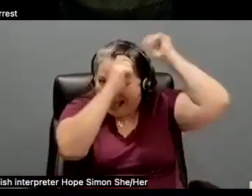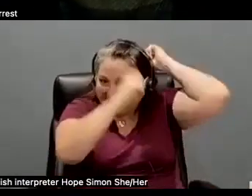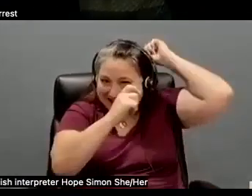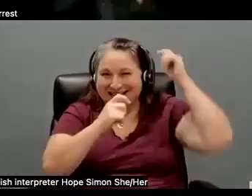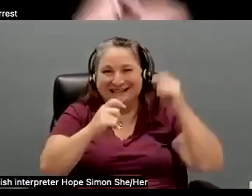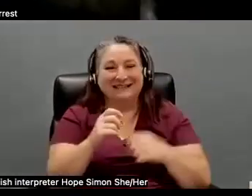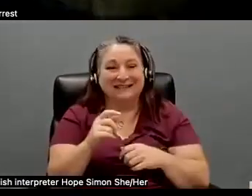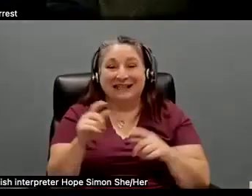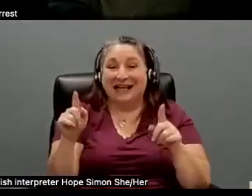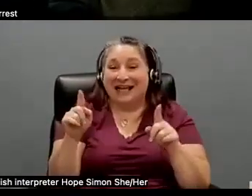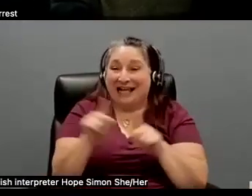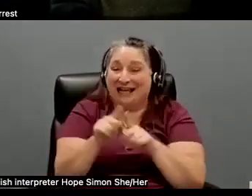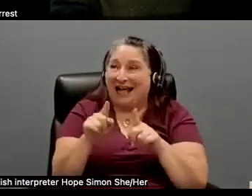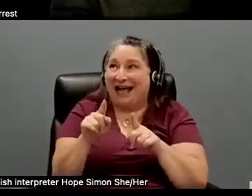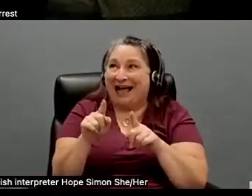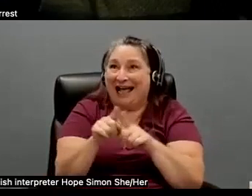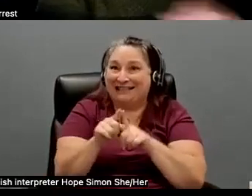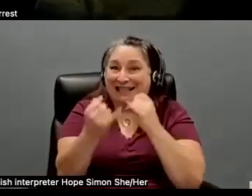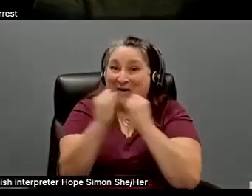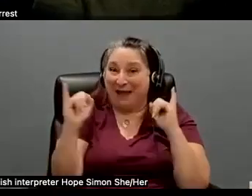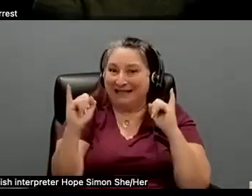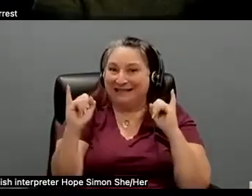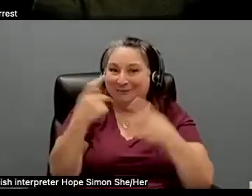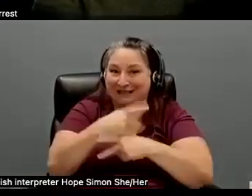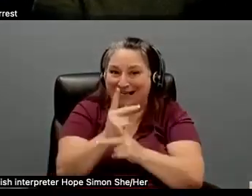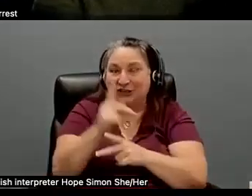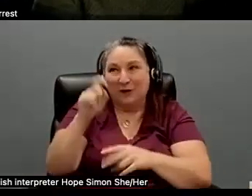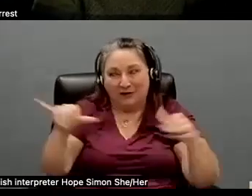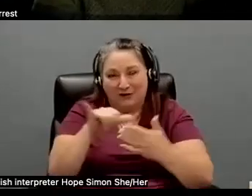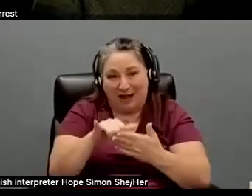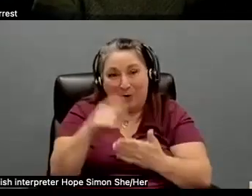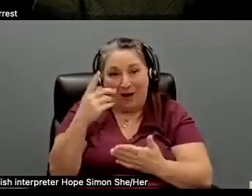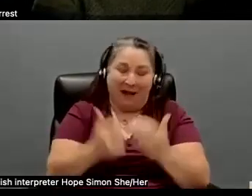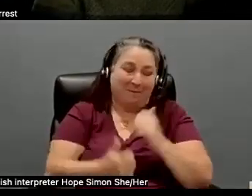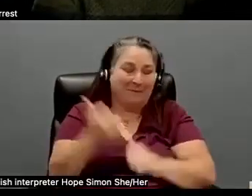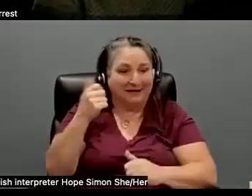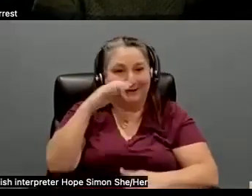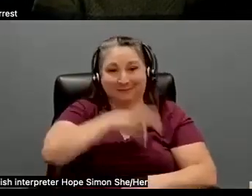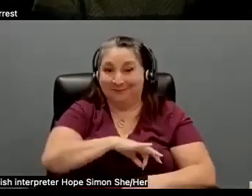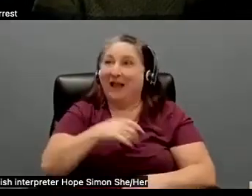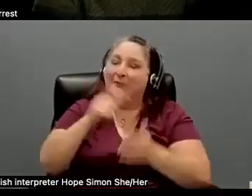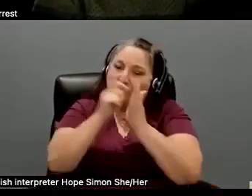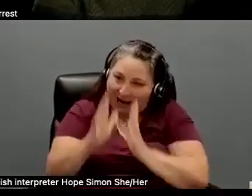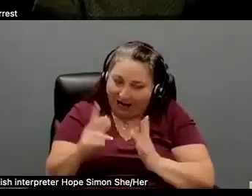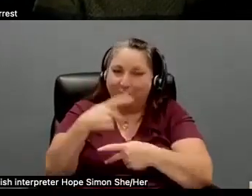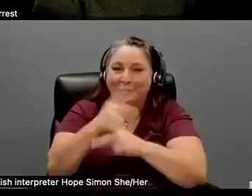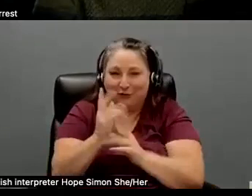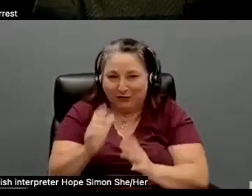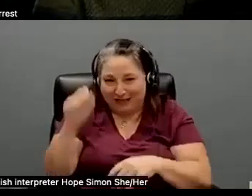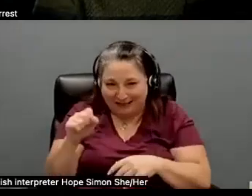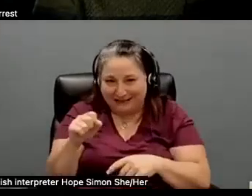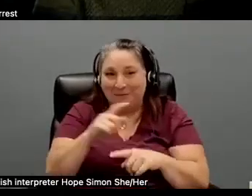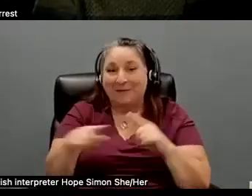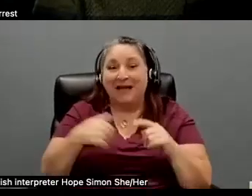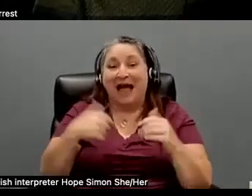production. And I will say that, you know, one of my greatest assets, you know, in this film, I mean, in addition to being the writer and the producer of it is I do